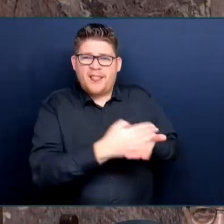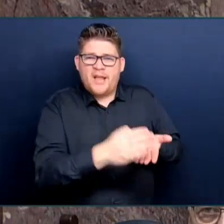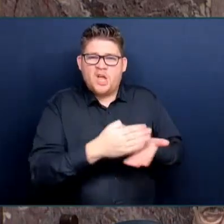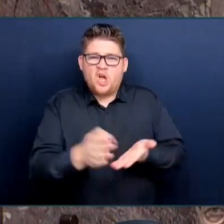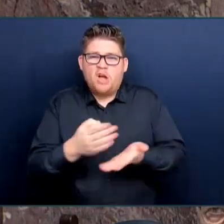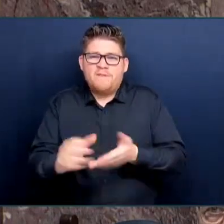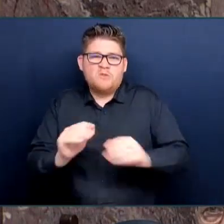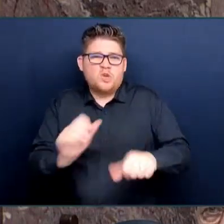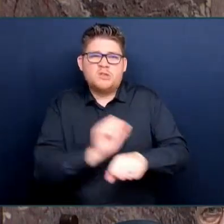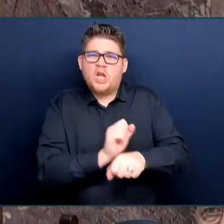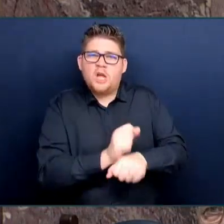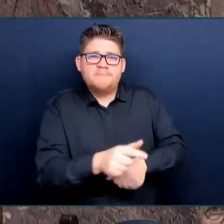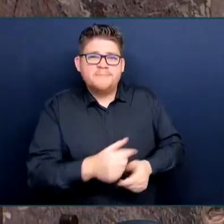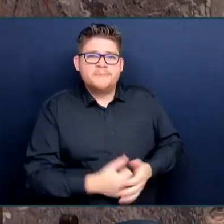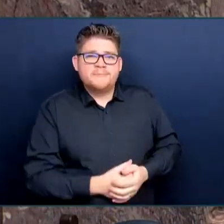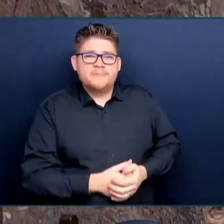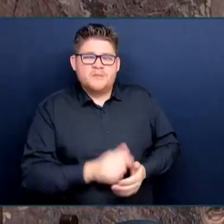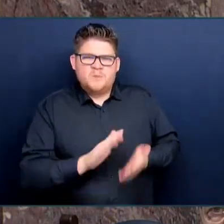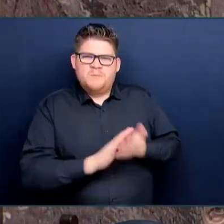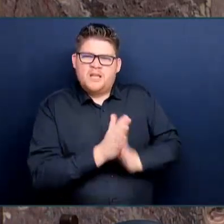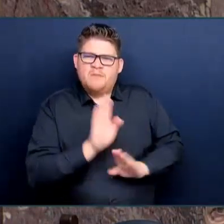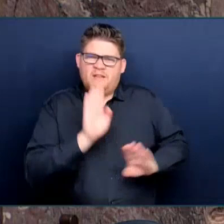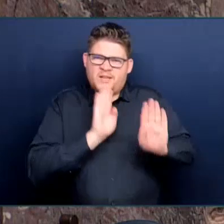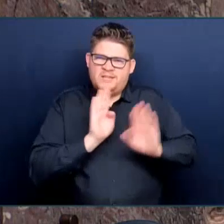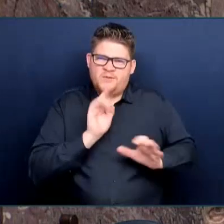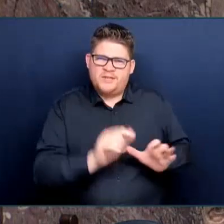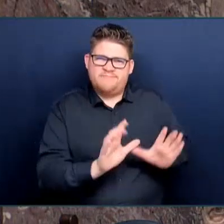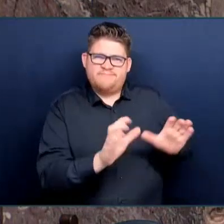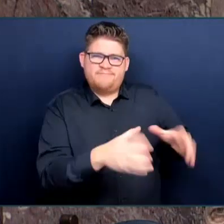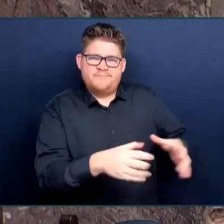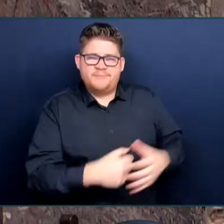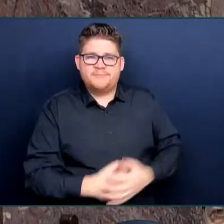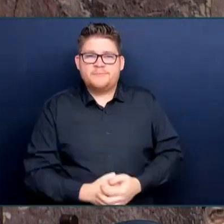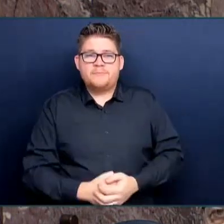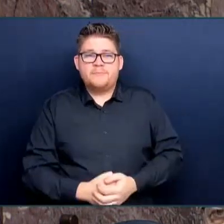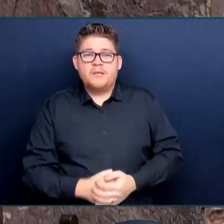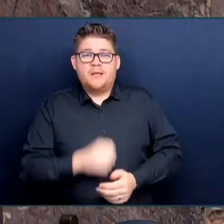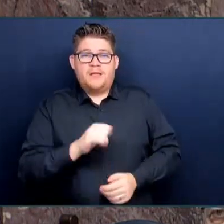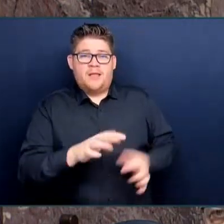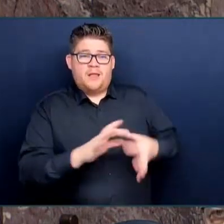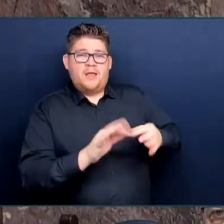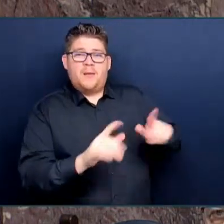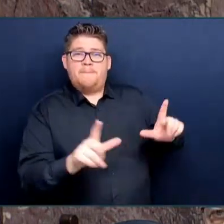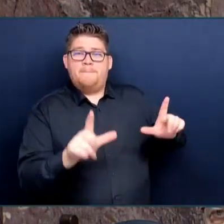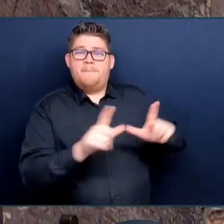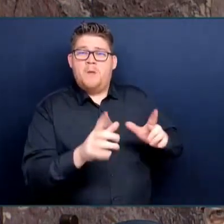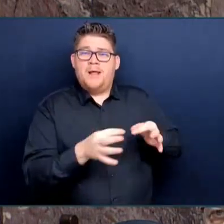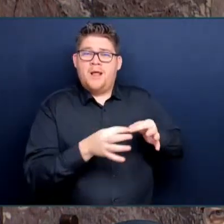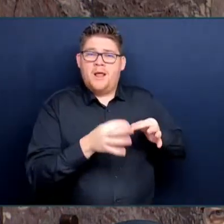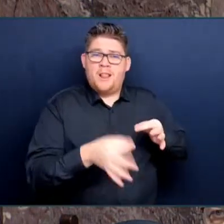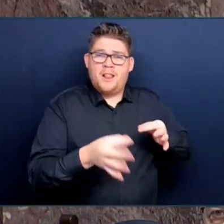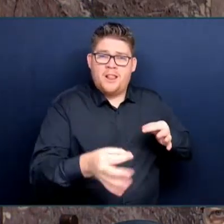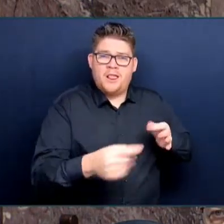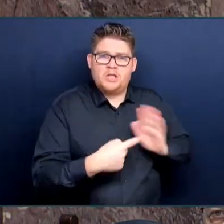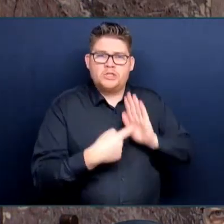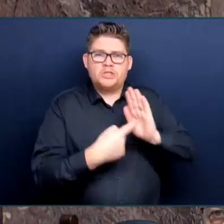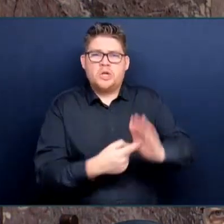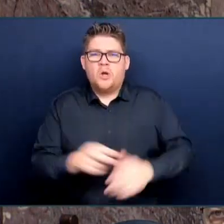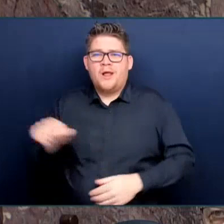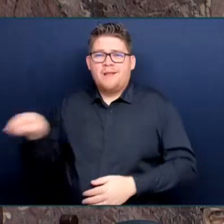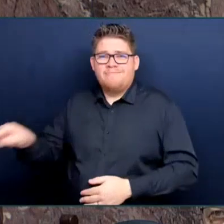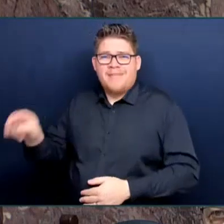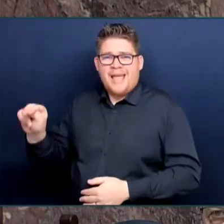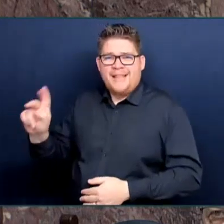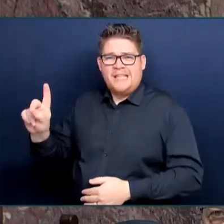one example of how the NDP government is ignoring the little guy. They're in action. It's holding us back and hurting small